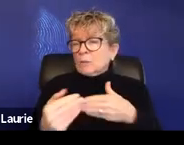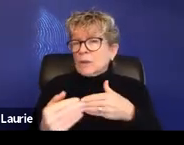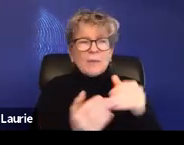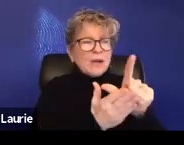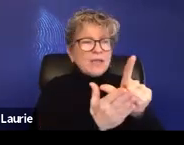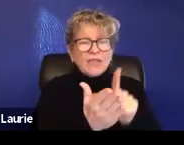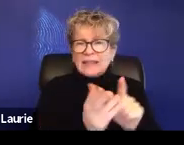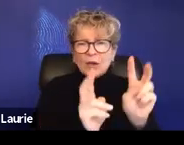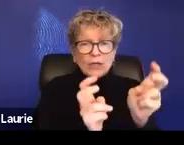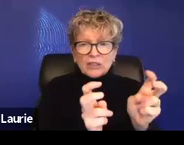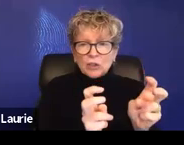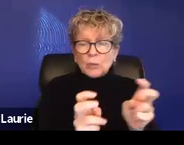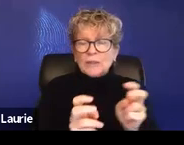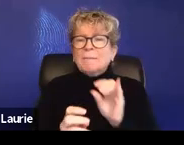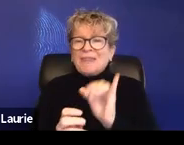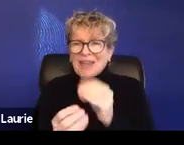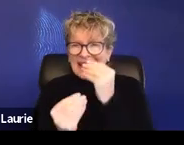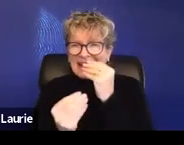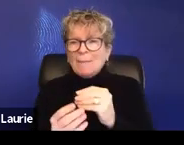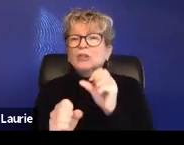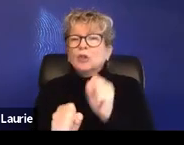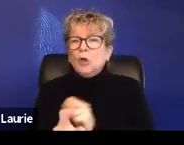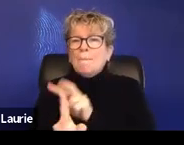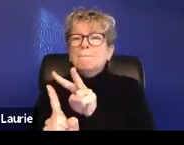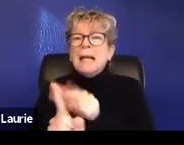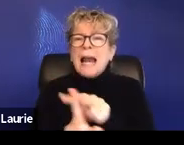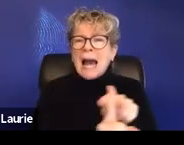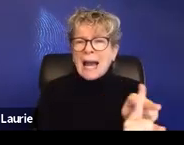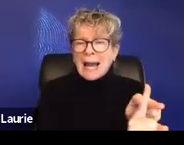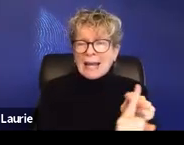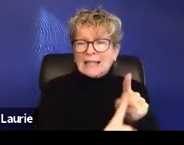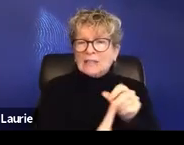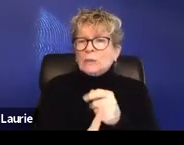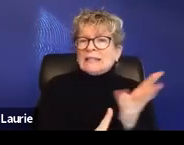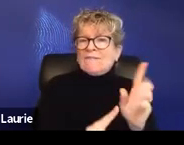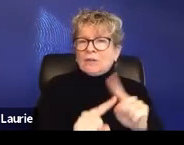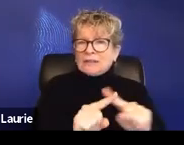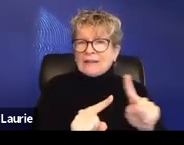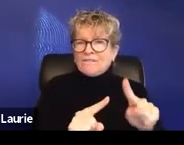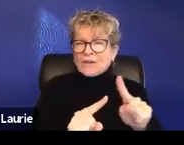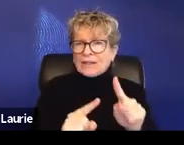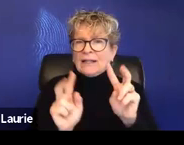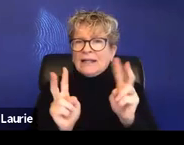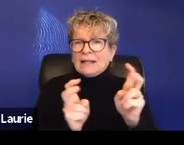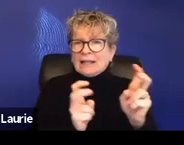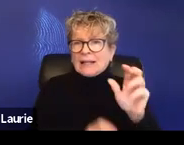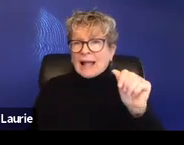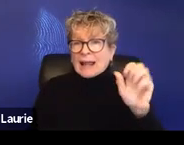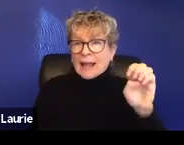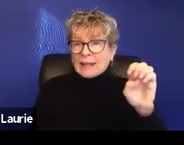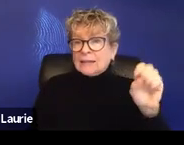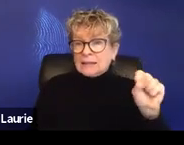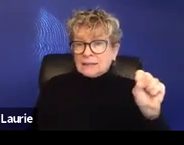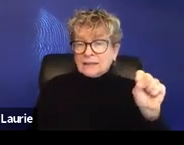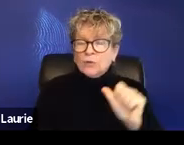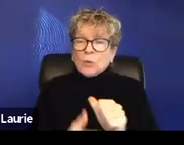issue is and, um, can apply to multiple cases. And so helping that client really get